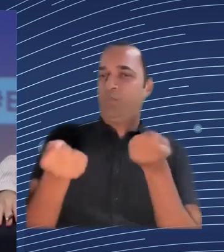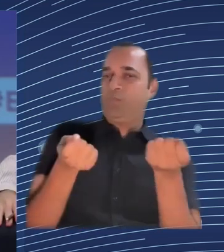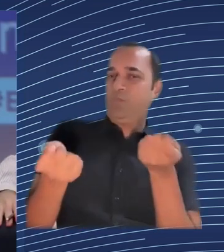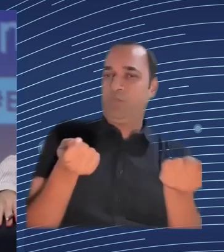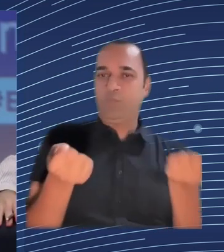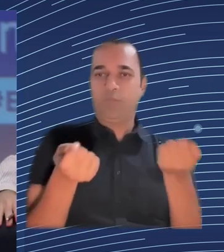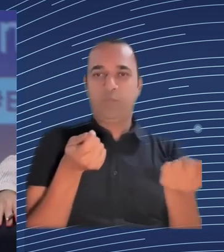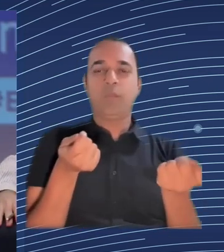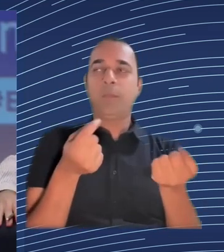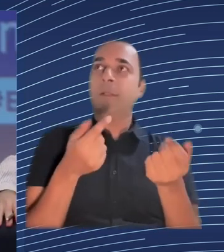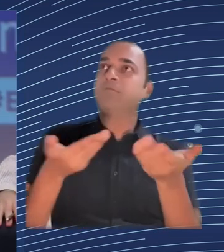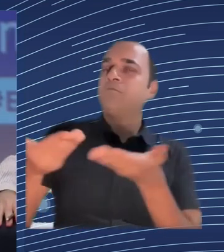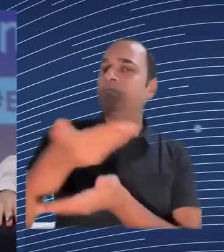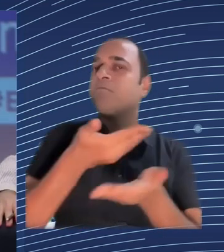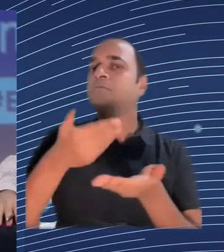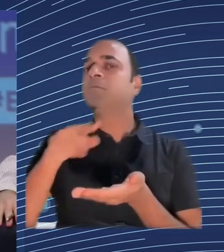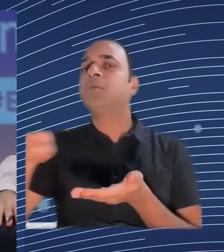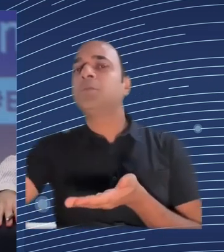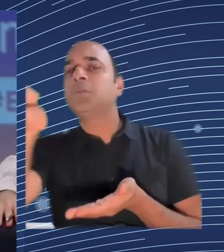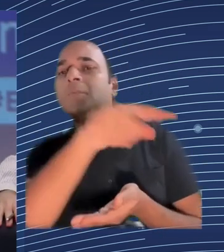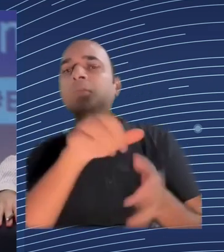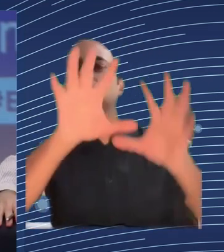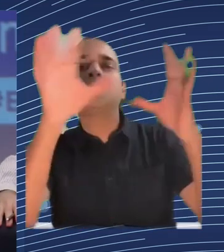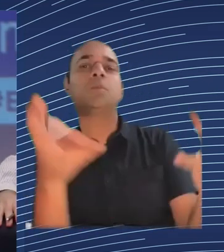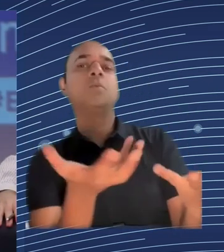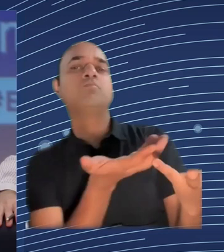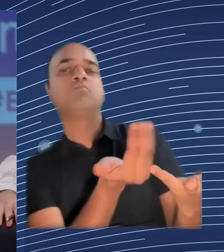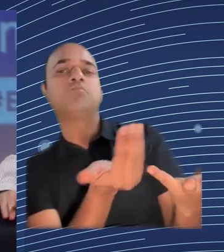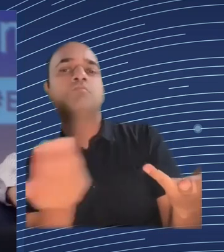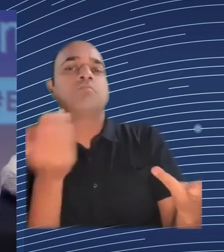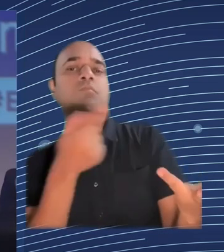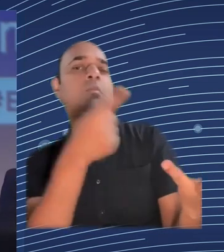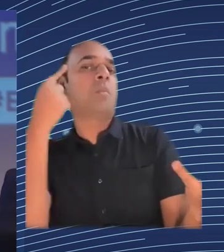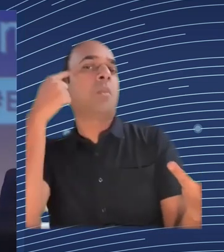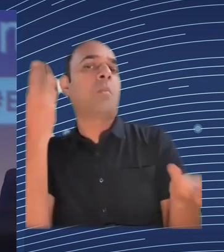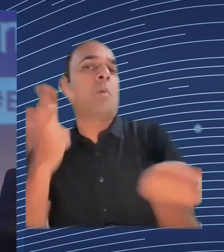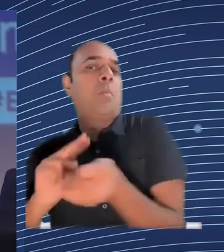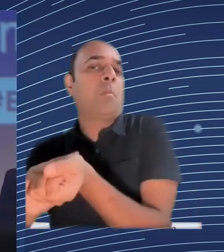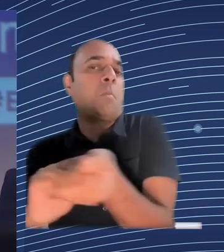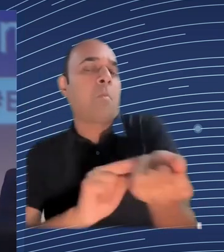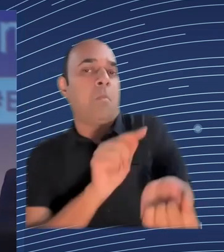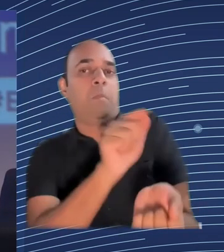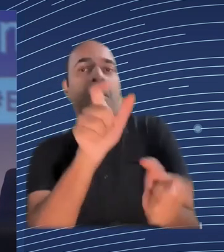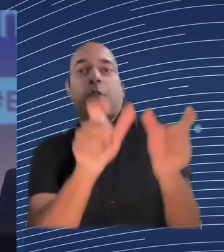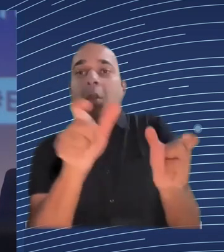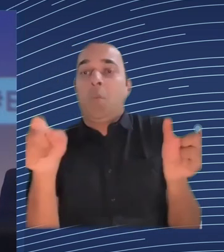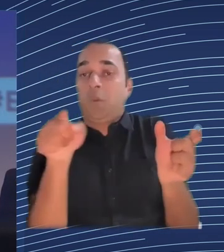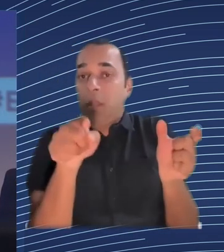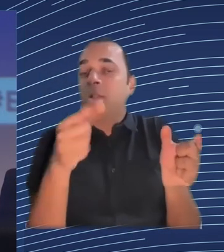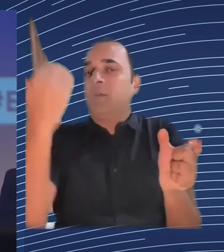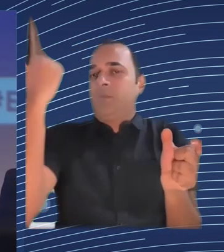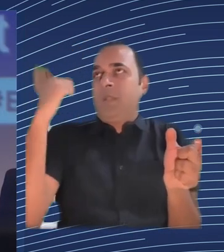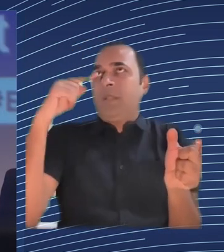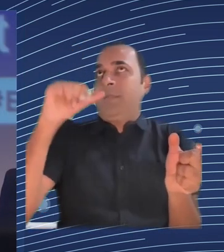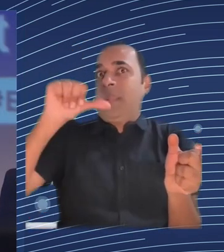two or three points won't be discussed anymore but there are very